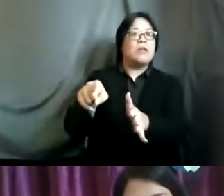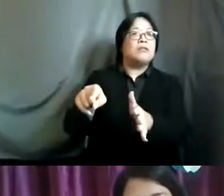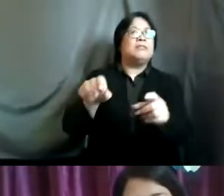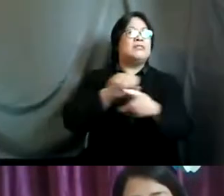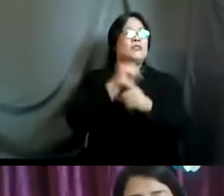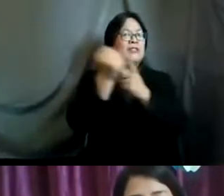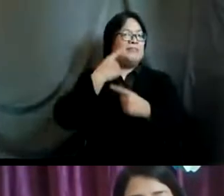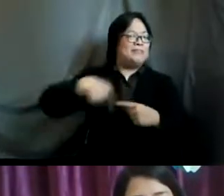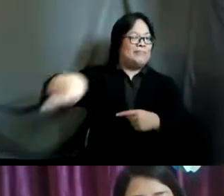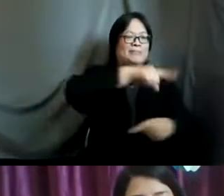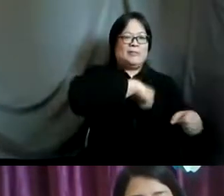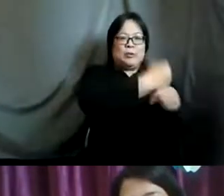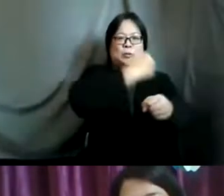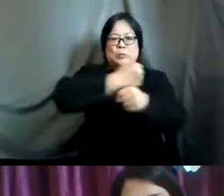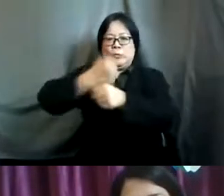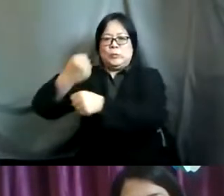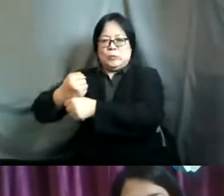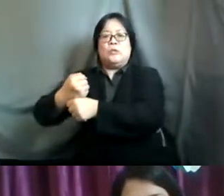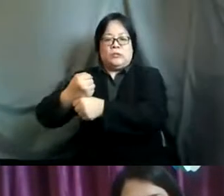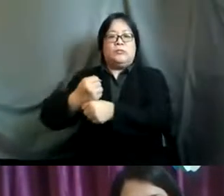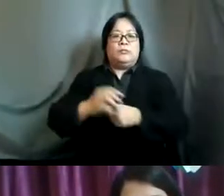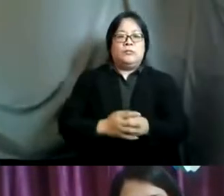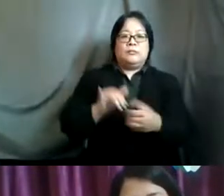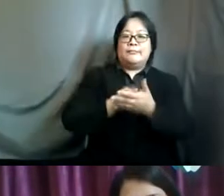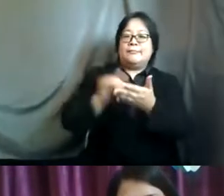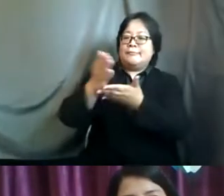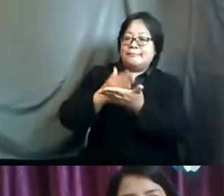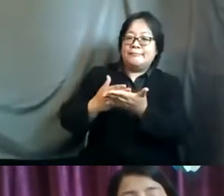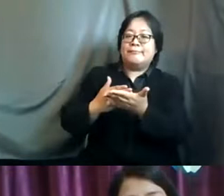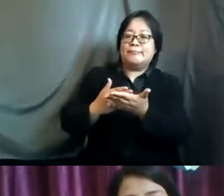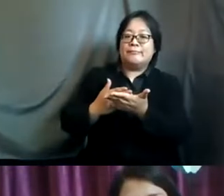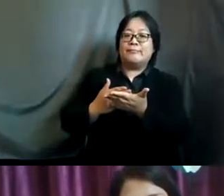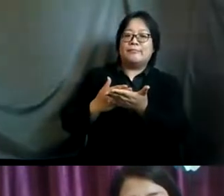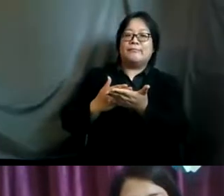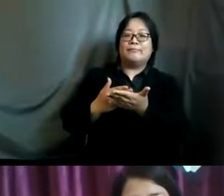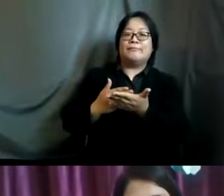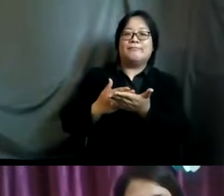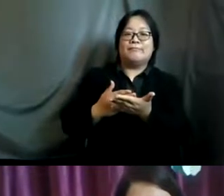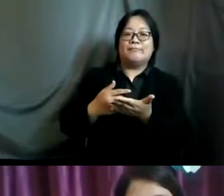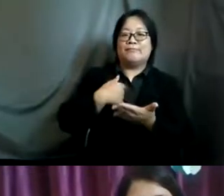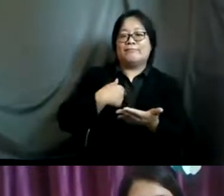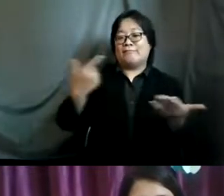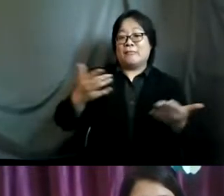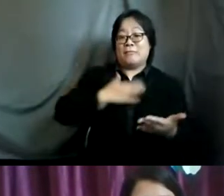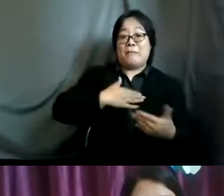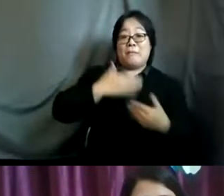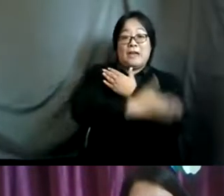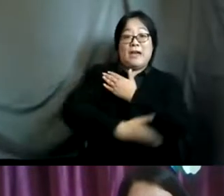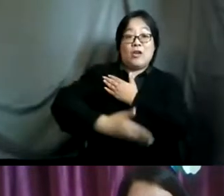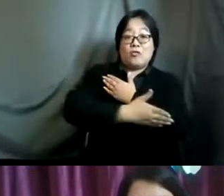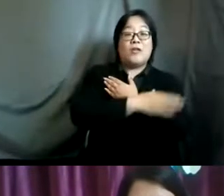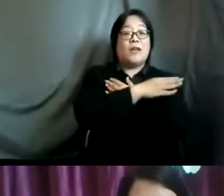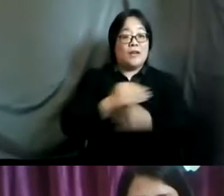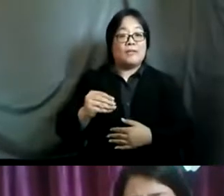working so hard and um i've been part of that and um you know representing and talking about my country and representing